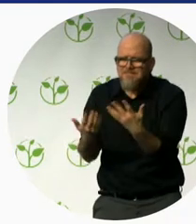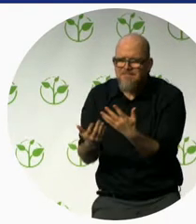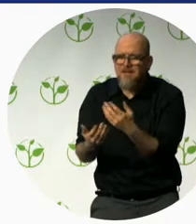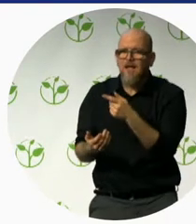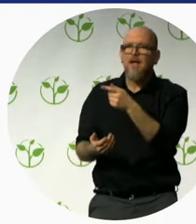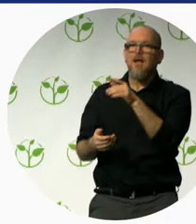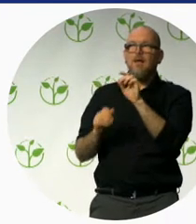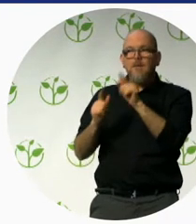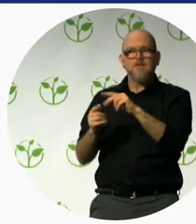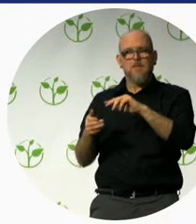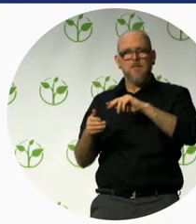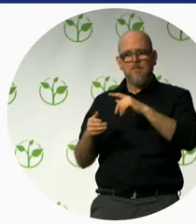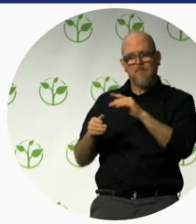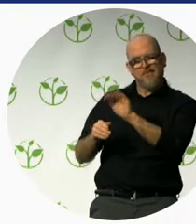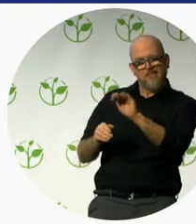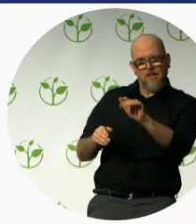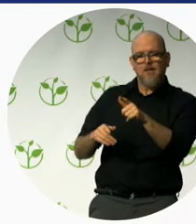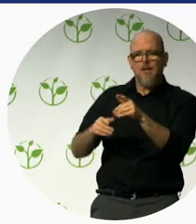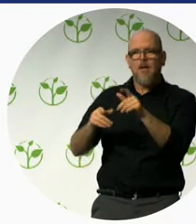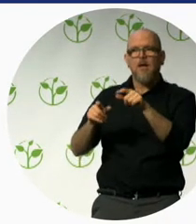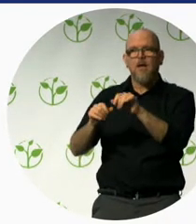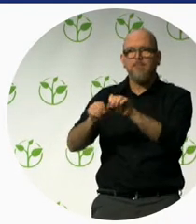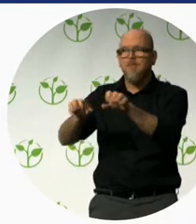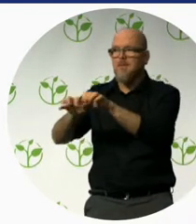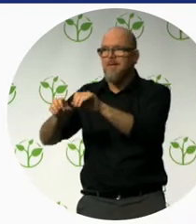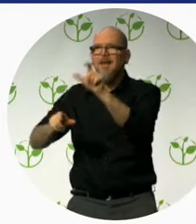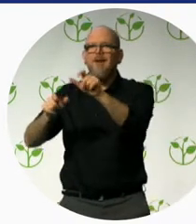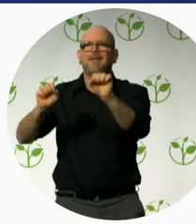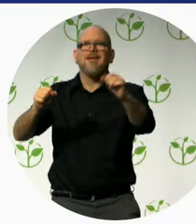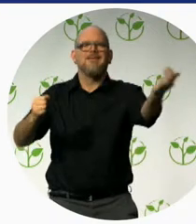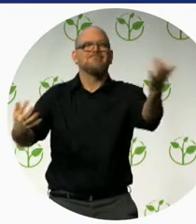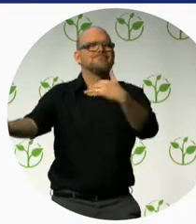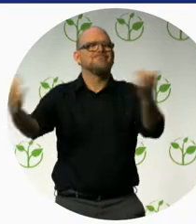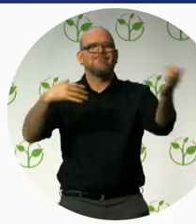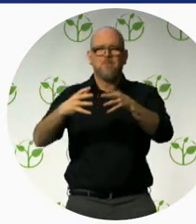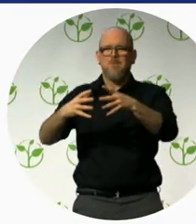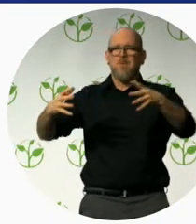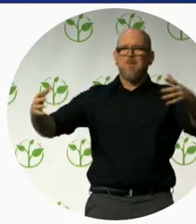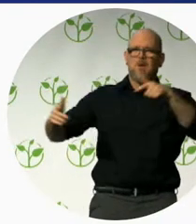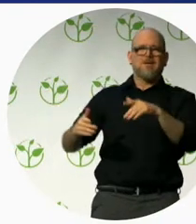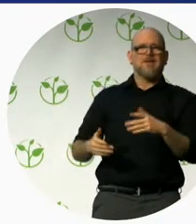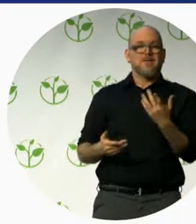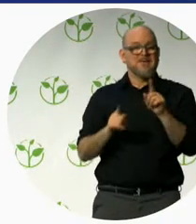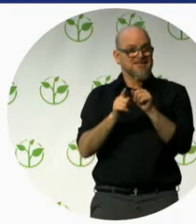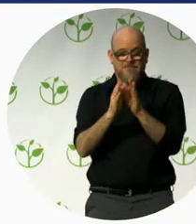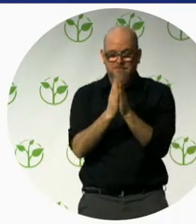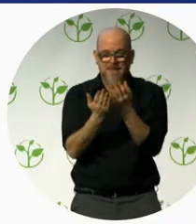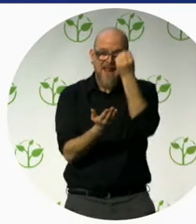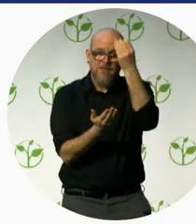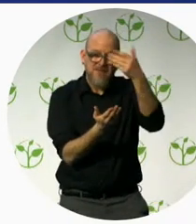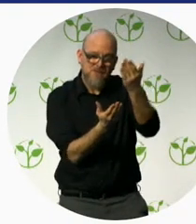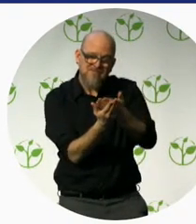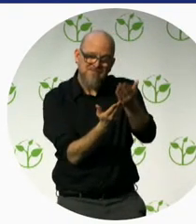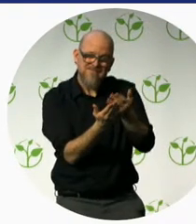Important also. Visit Bruges will do the next version, the next update of the Bruges in their own look and feel. But with our